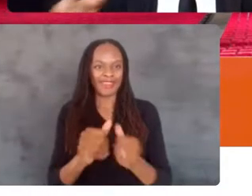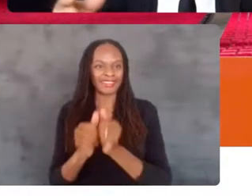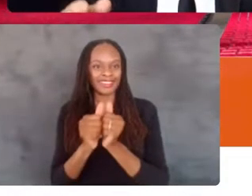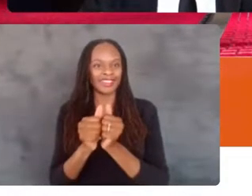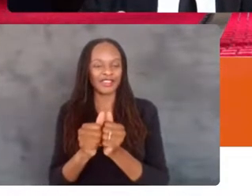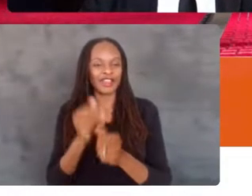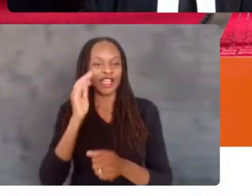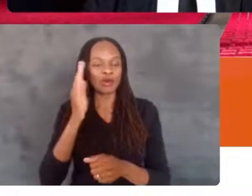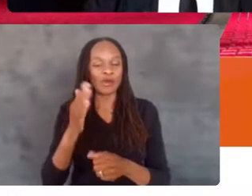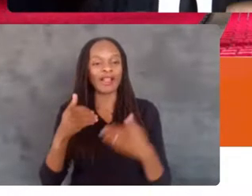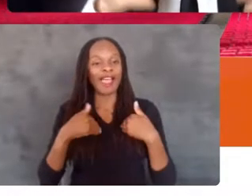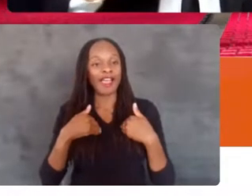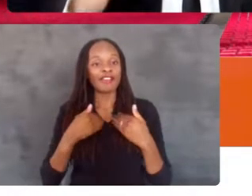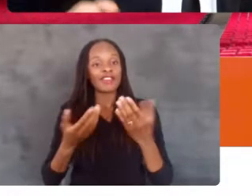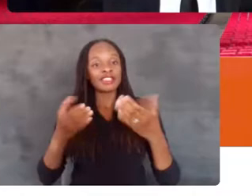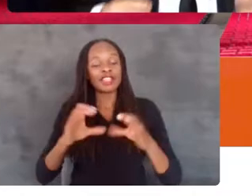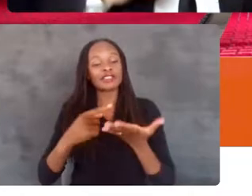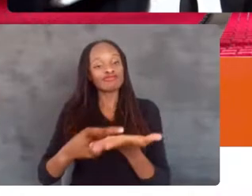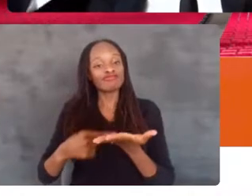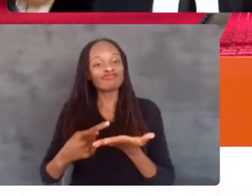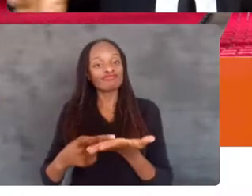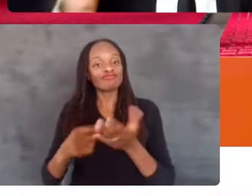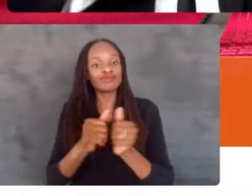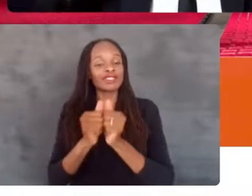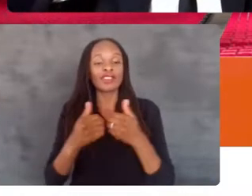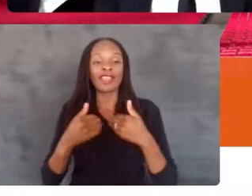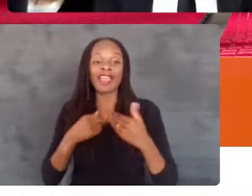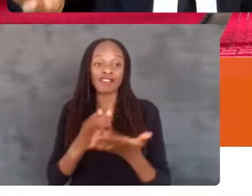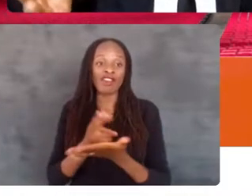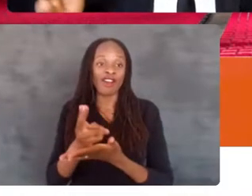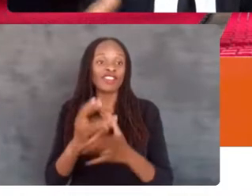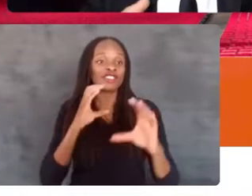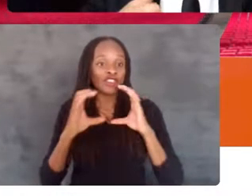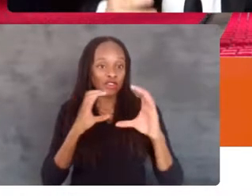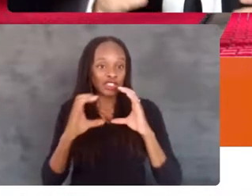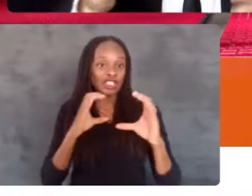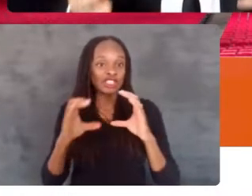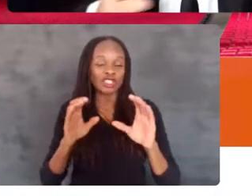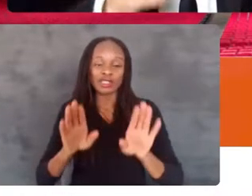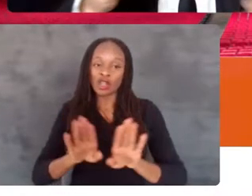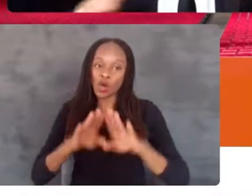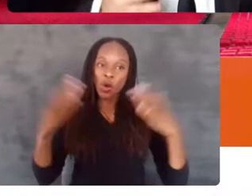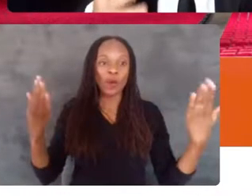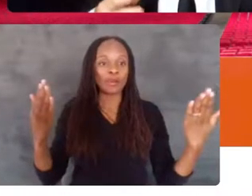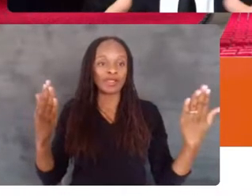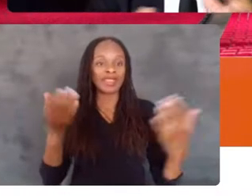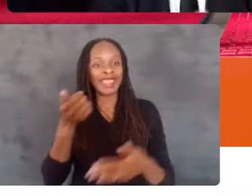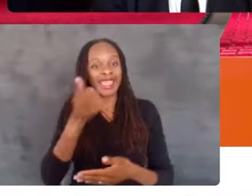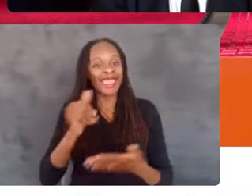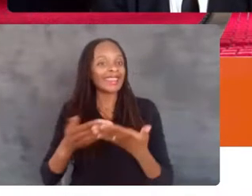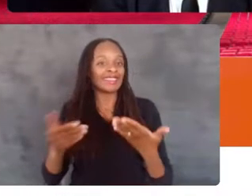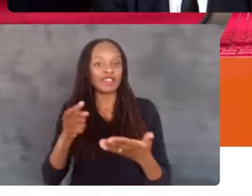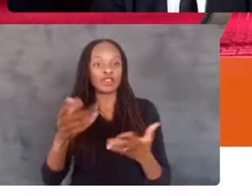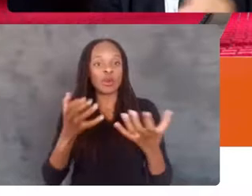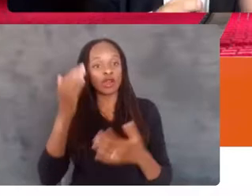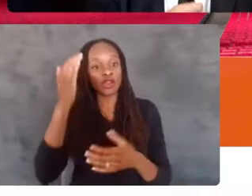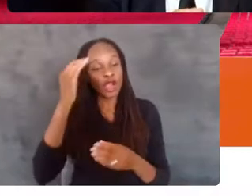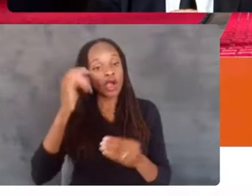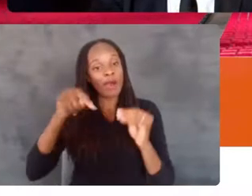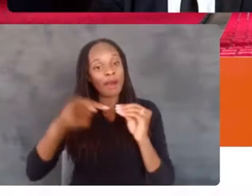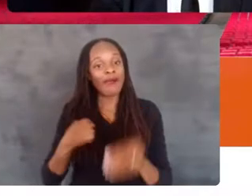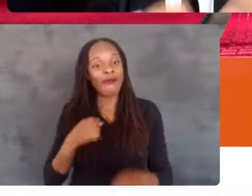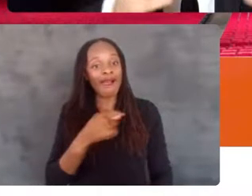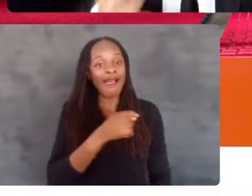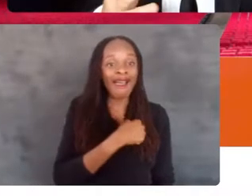collectively and have this an honest conversation and open. And anything you want to know about us, the